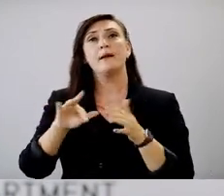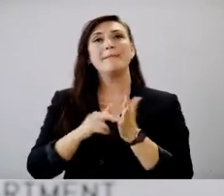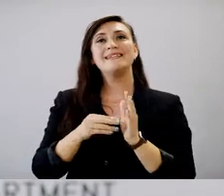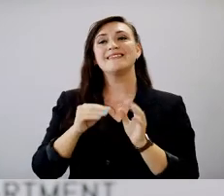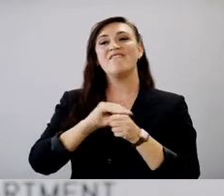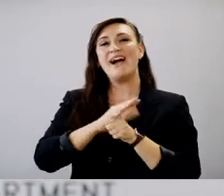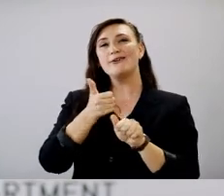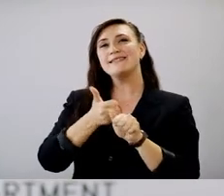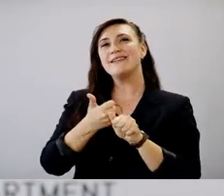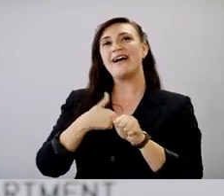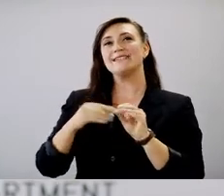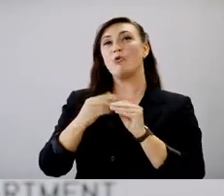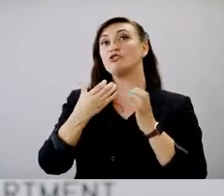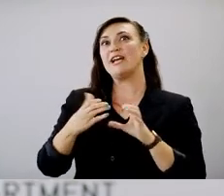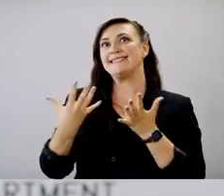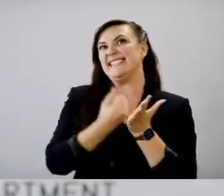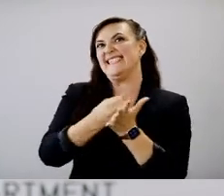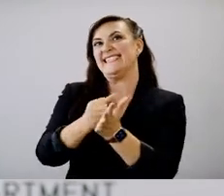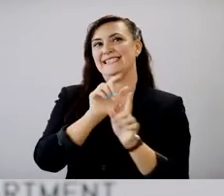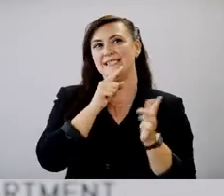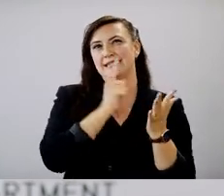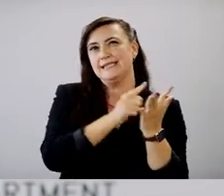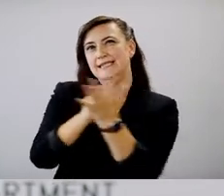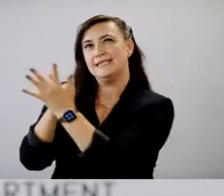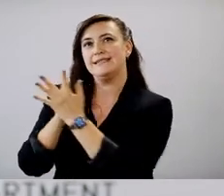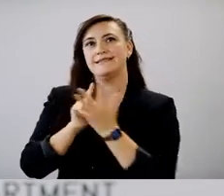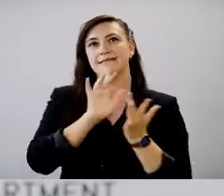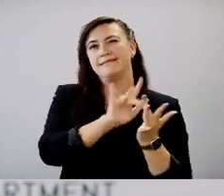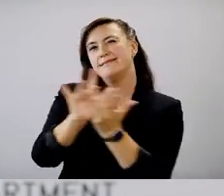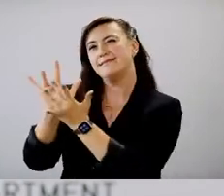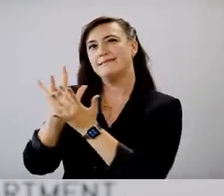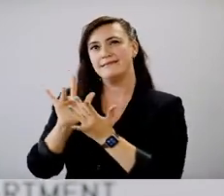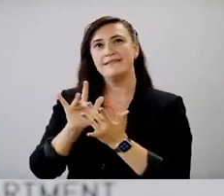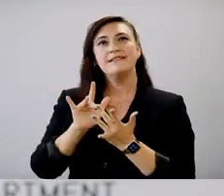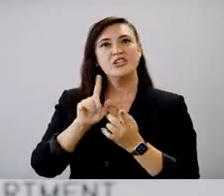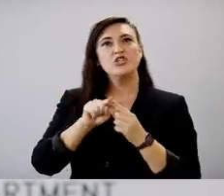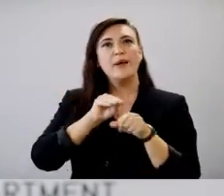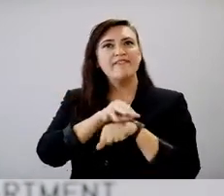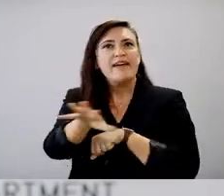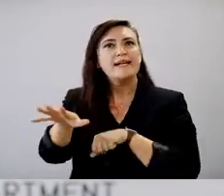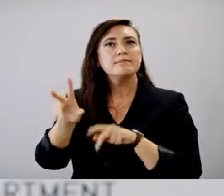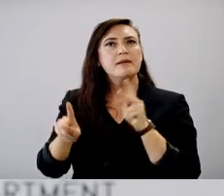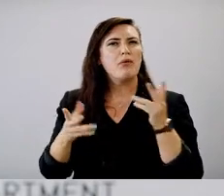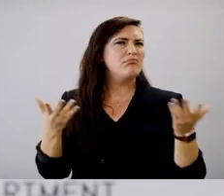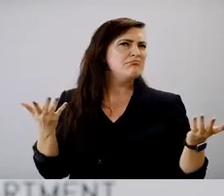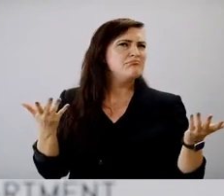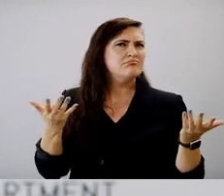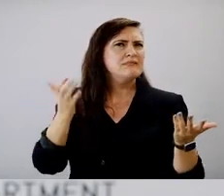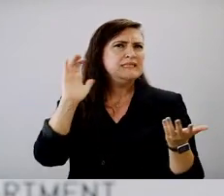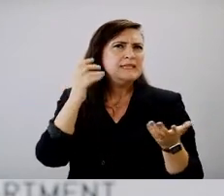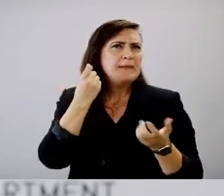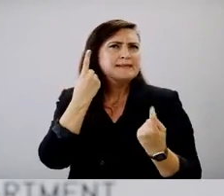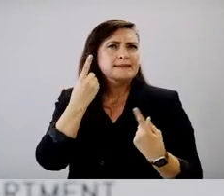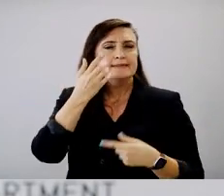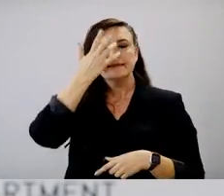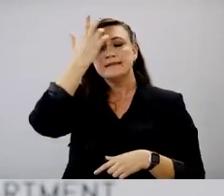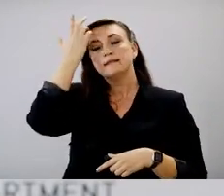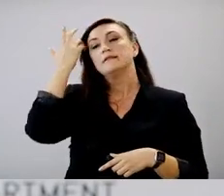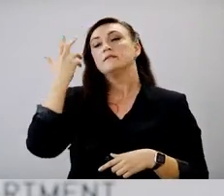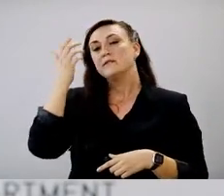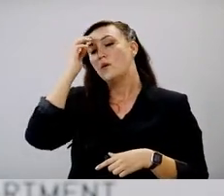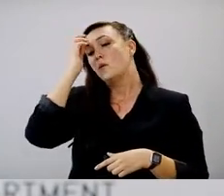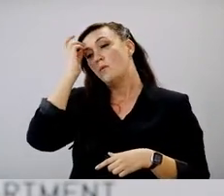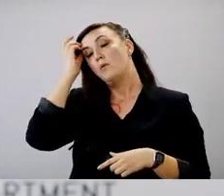shots at vaccinated individuals and more tries at, um, infecting those individuals. Um, that can